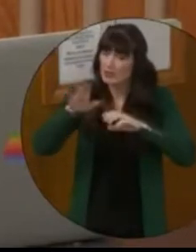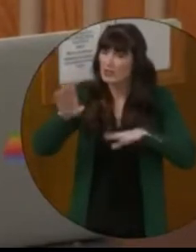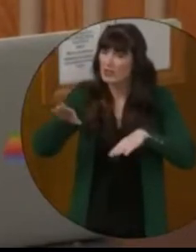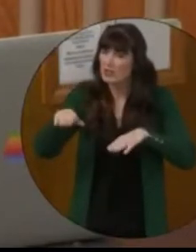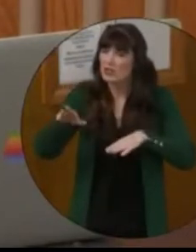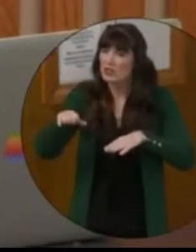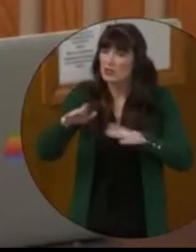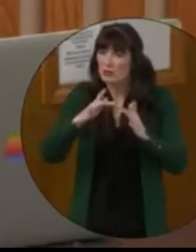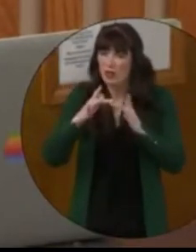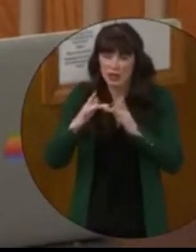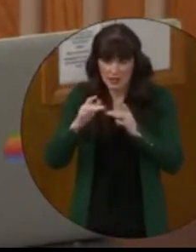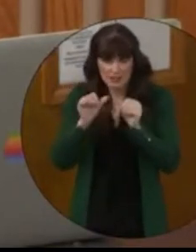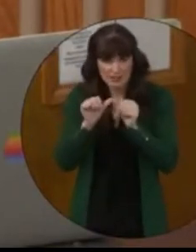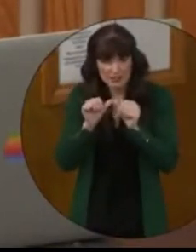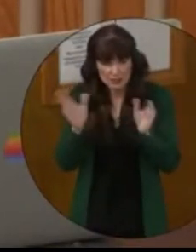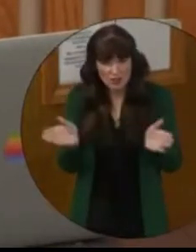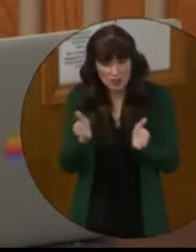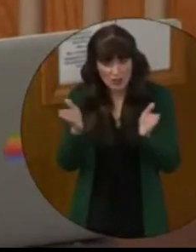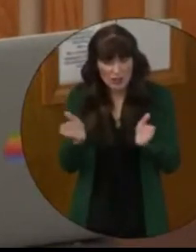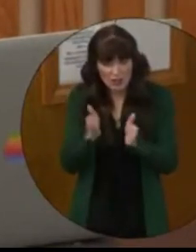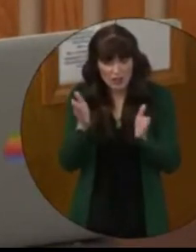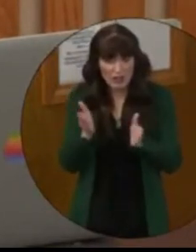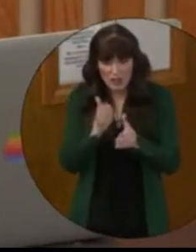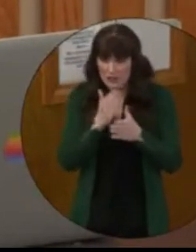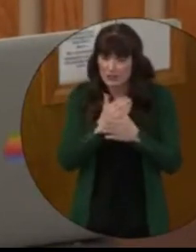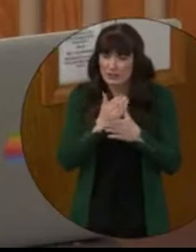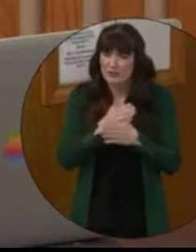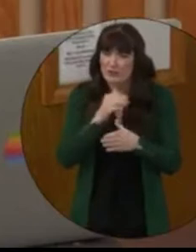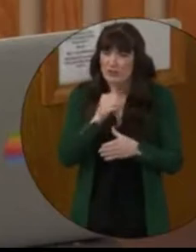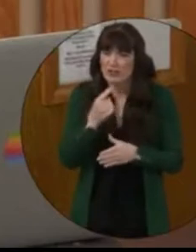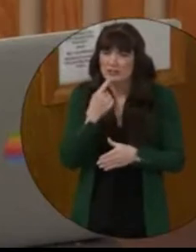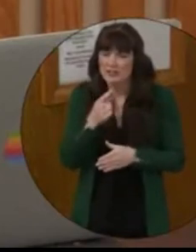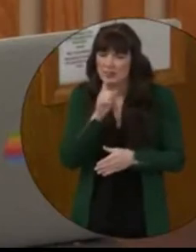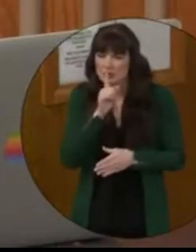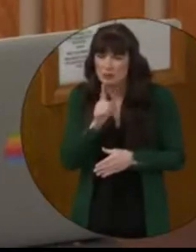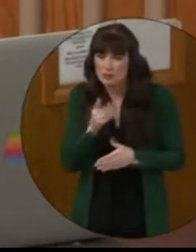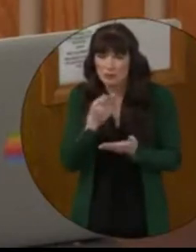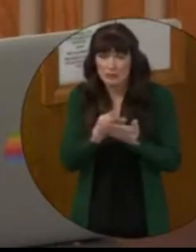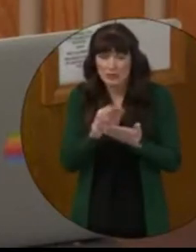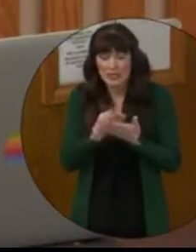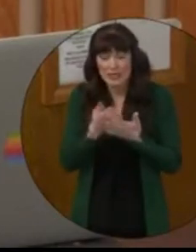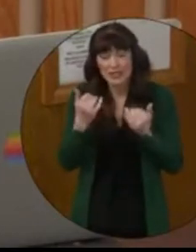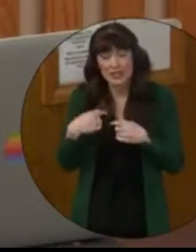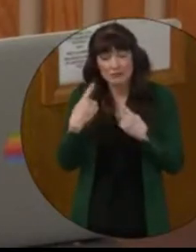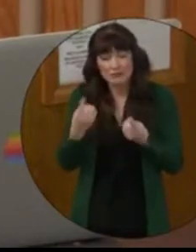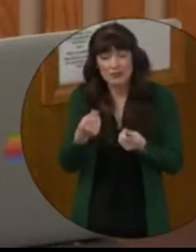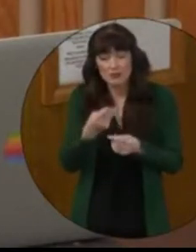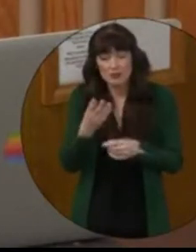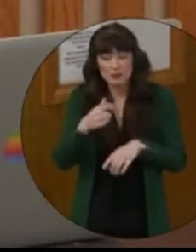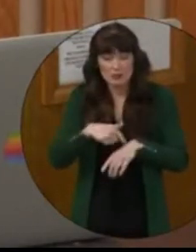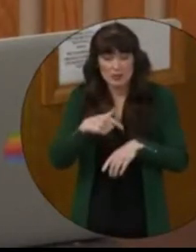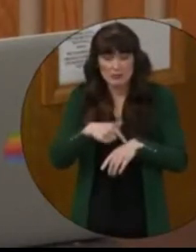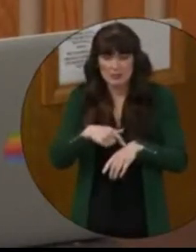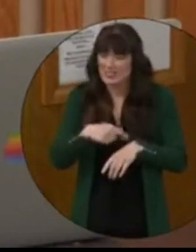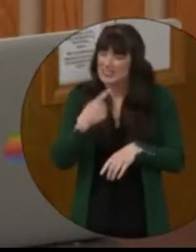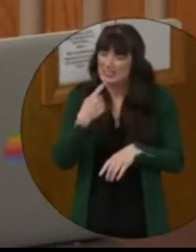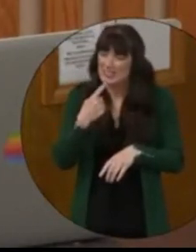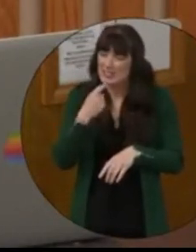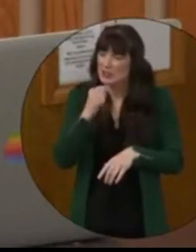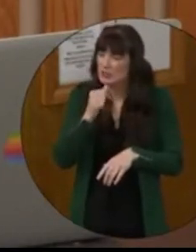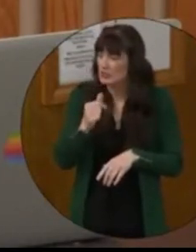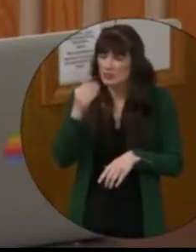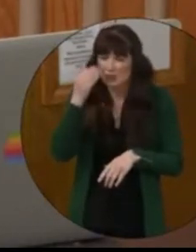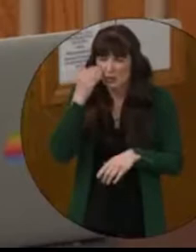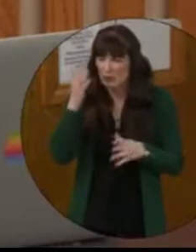encouraged people to harass us by misrepresenting the facts. You've now done this several times, so claiming you lacked awareness is not a valid